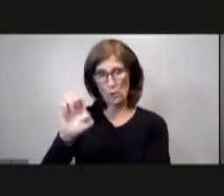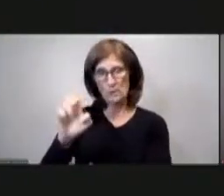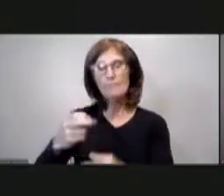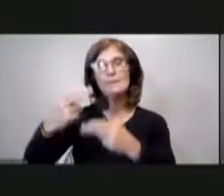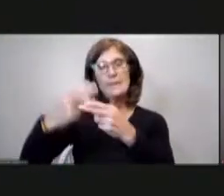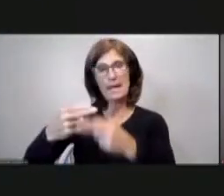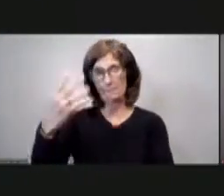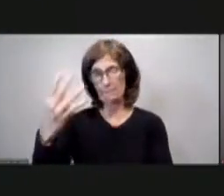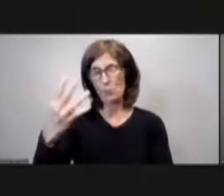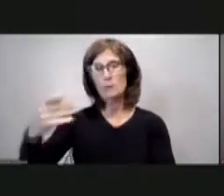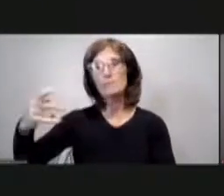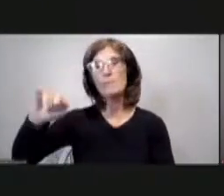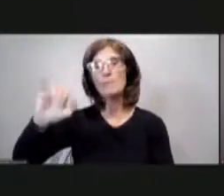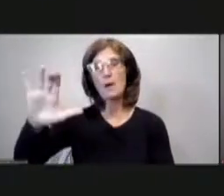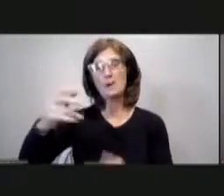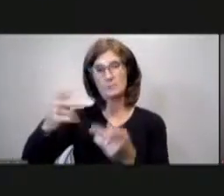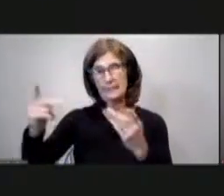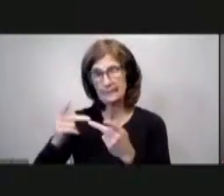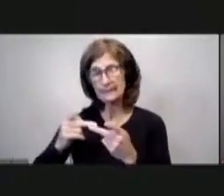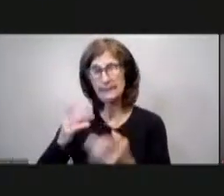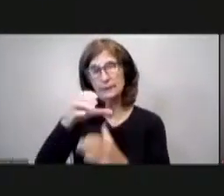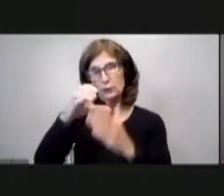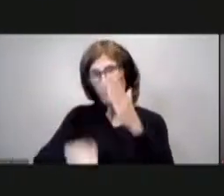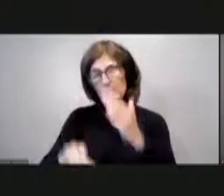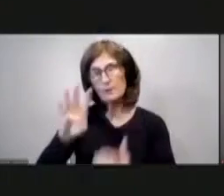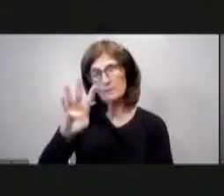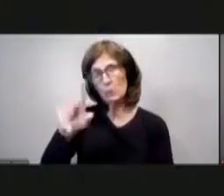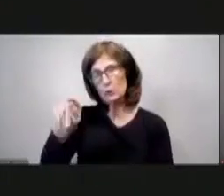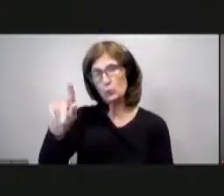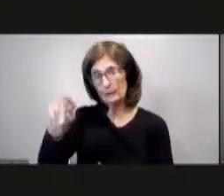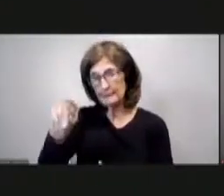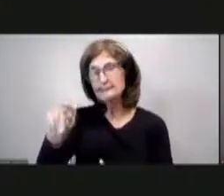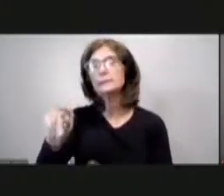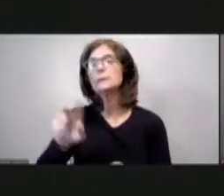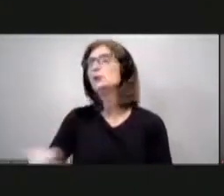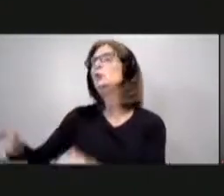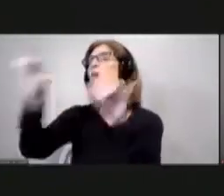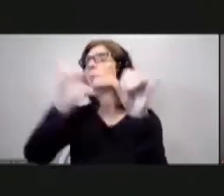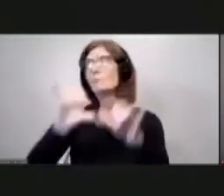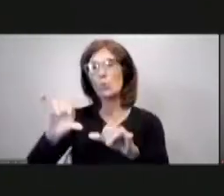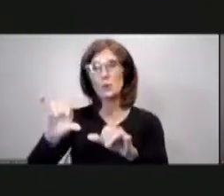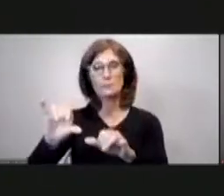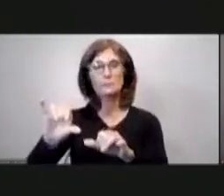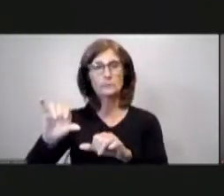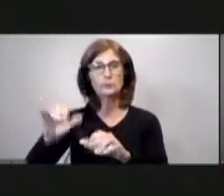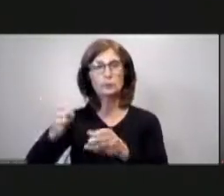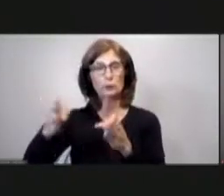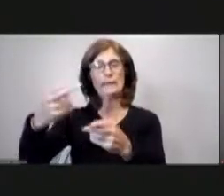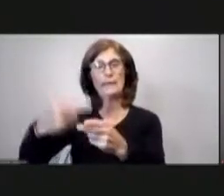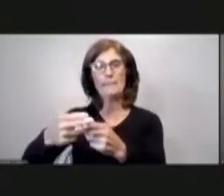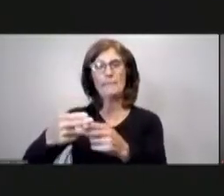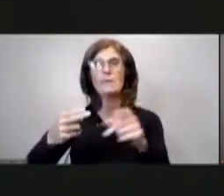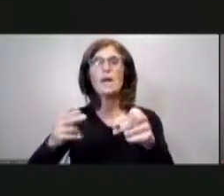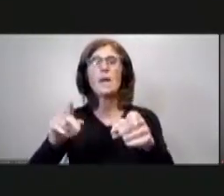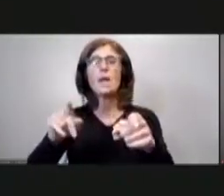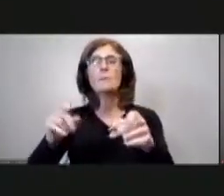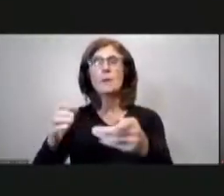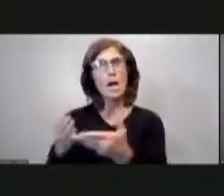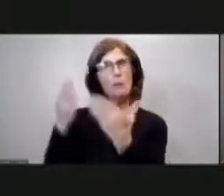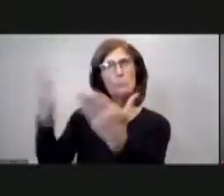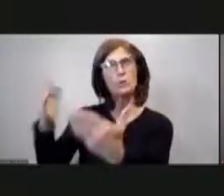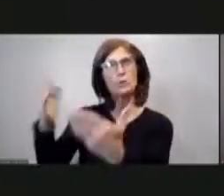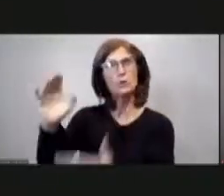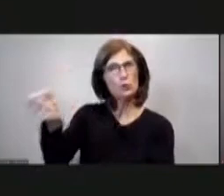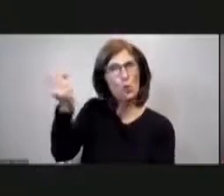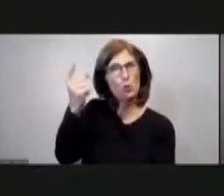places in property chapter 420 uniform street naming and addressing motion to hold one month second